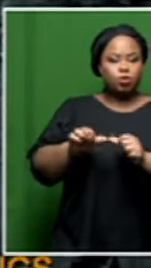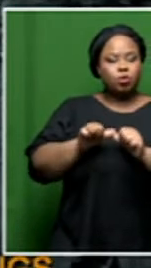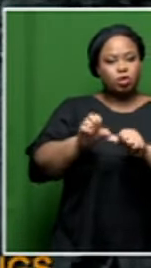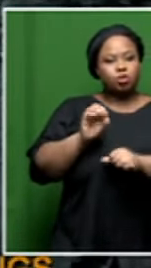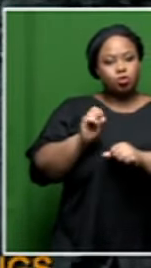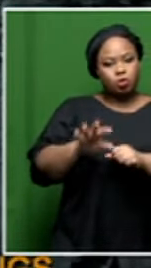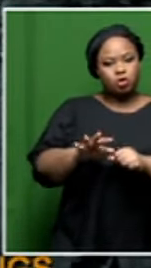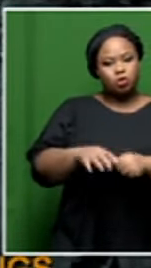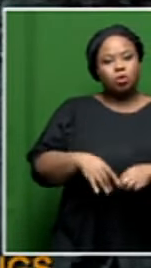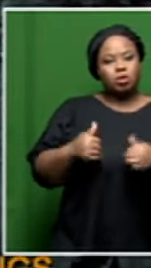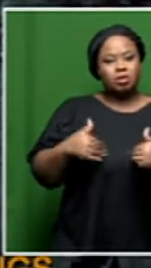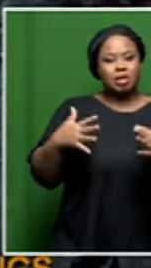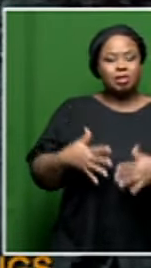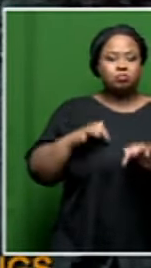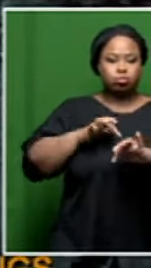the Soweto uprising.